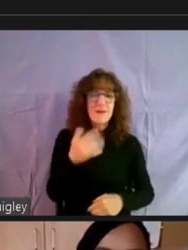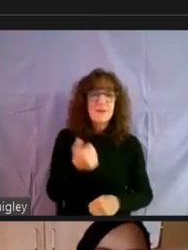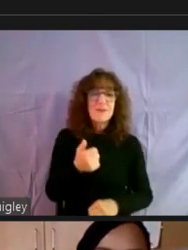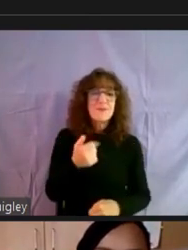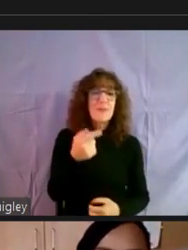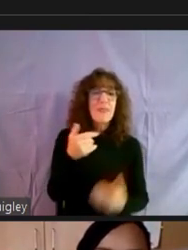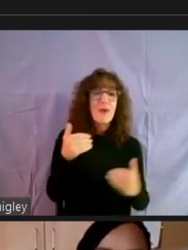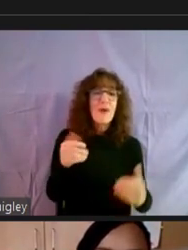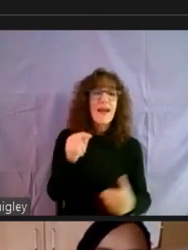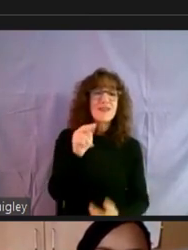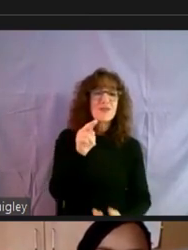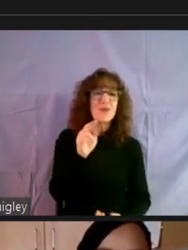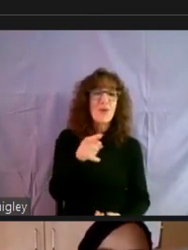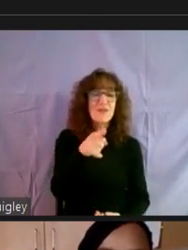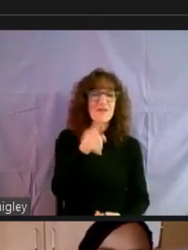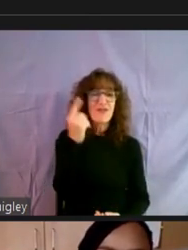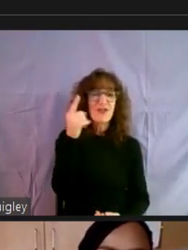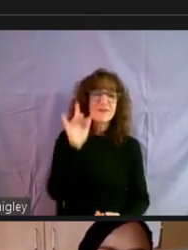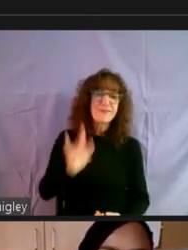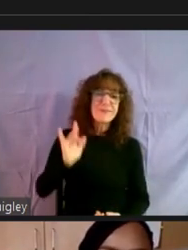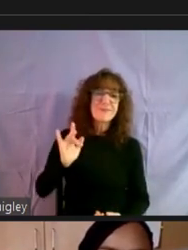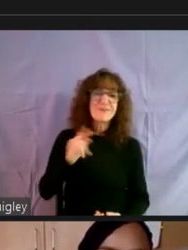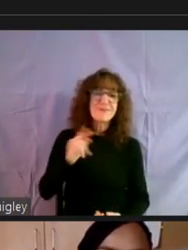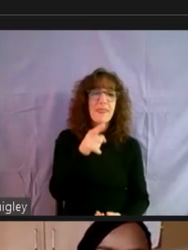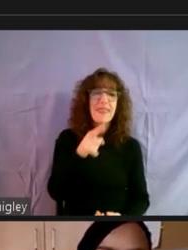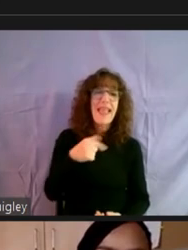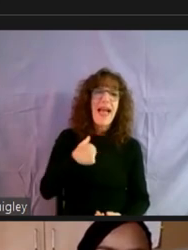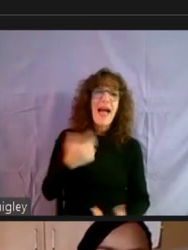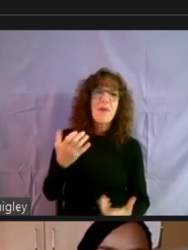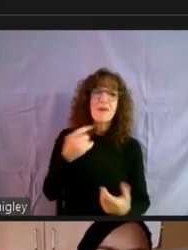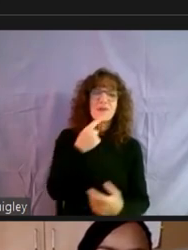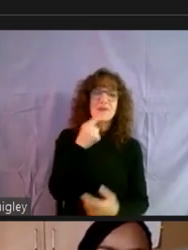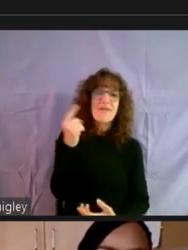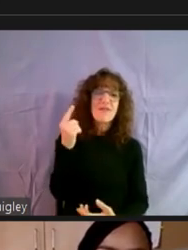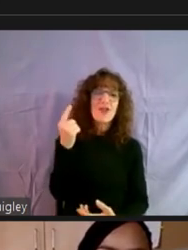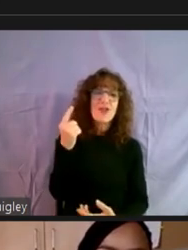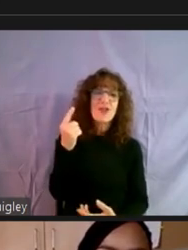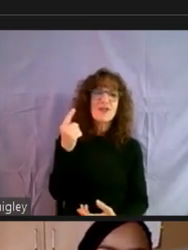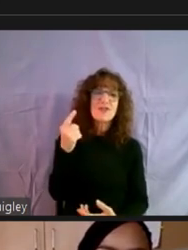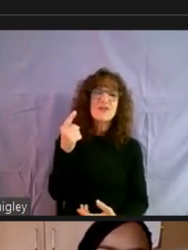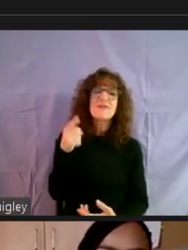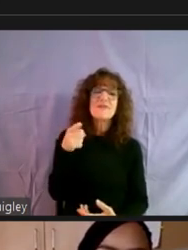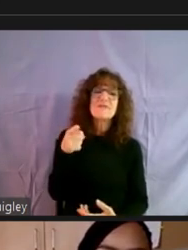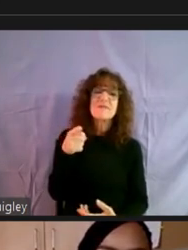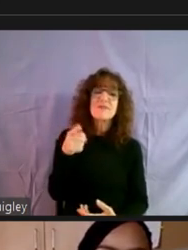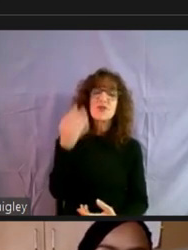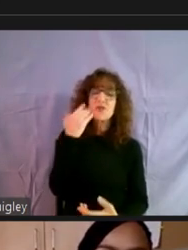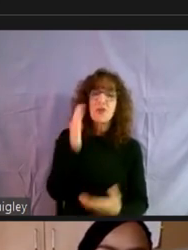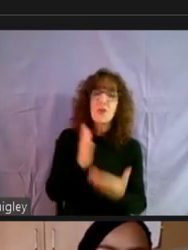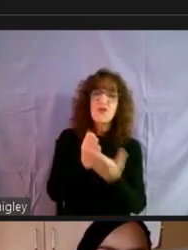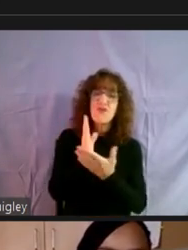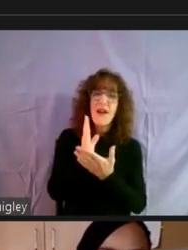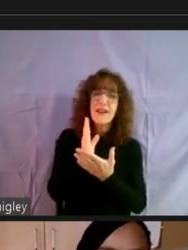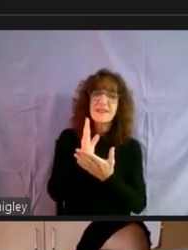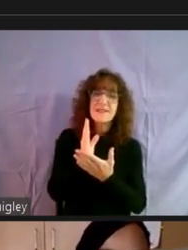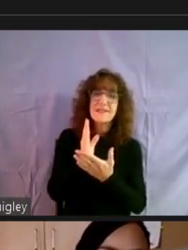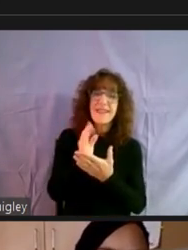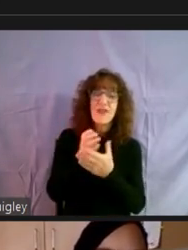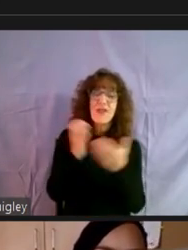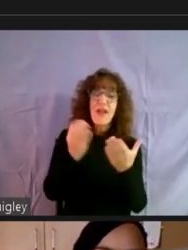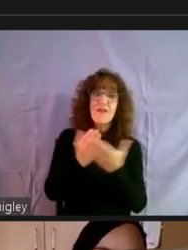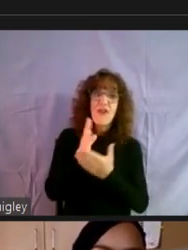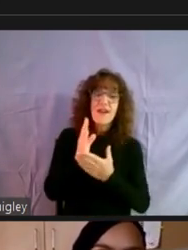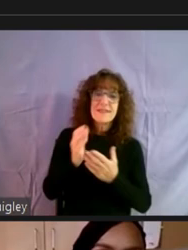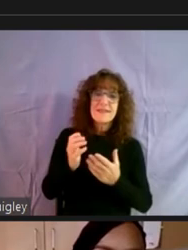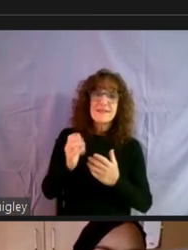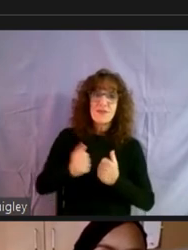Go ahead, Tony, you hit it first. So I would like to say, first of all, she should know her rights. It's a lot of rights that the residents